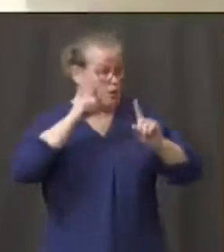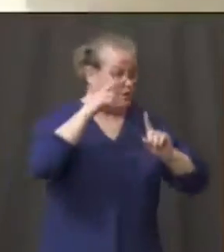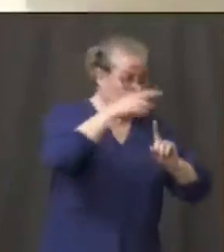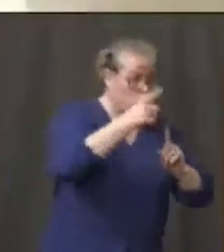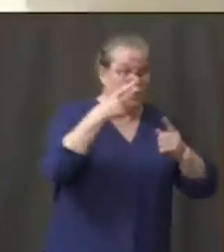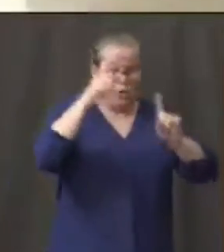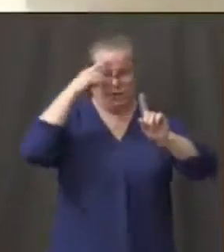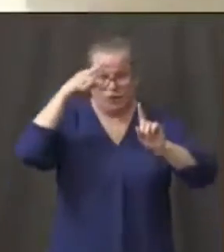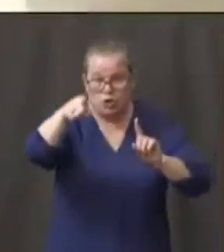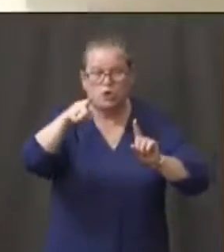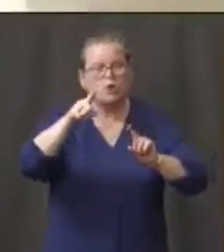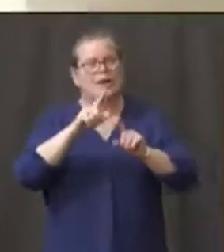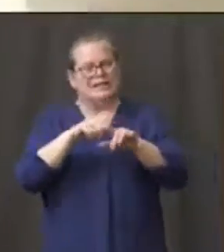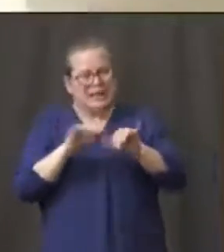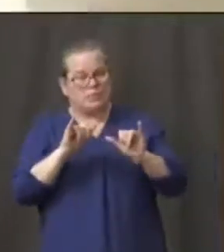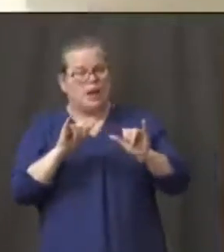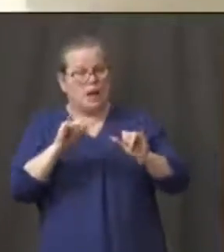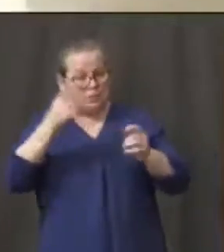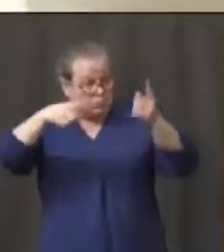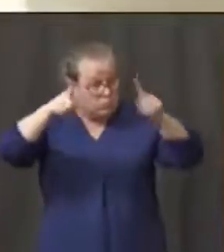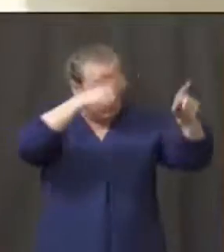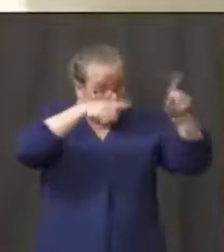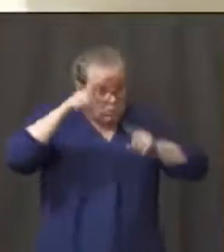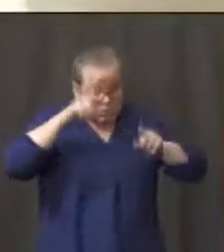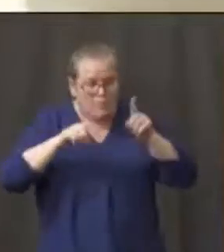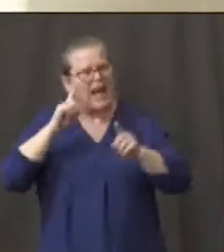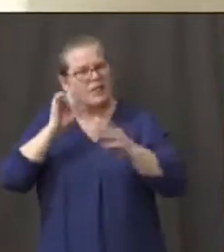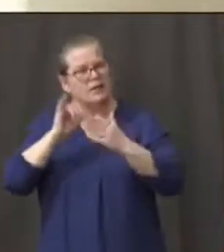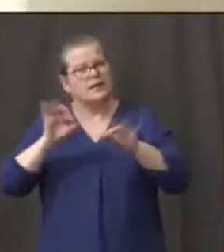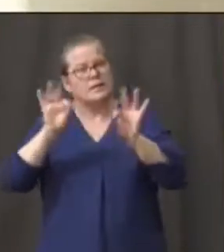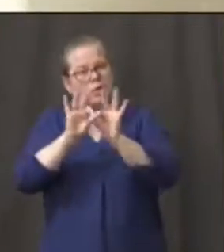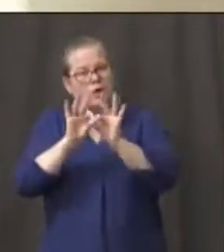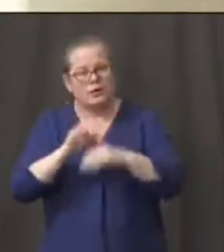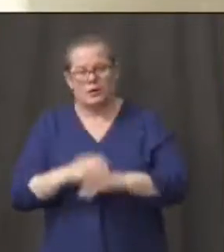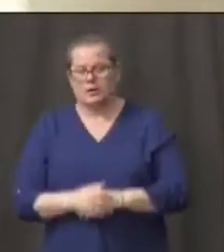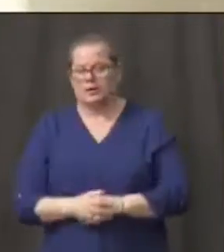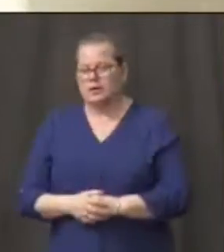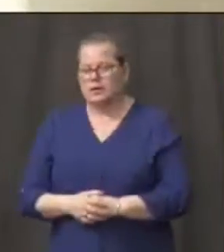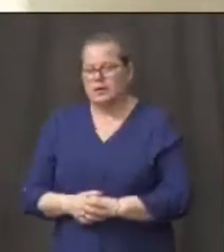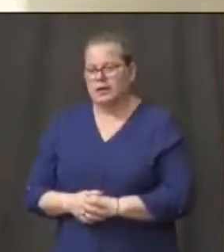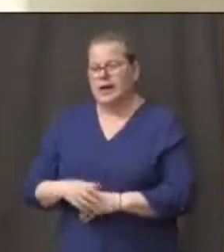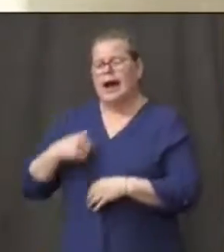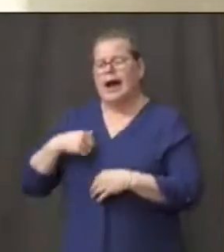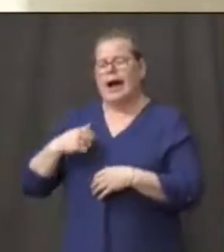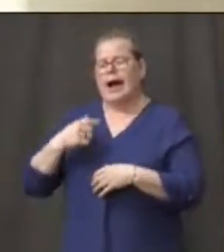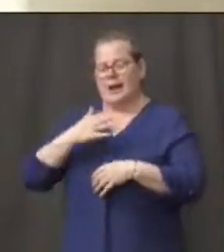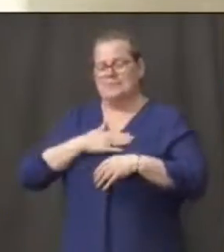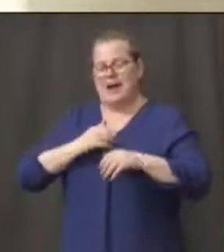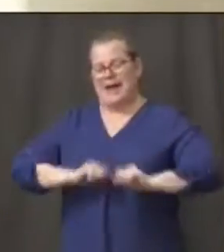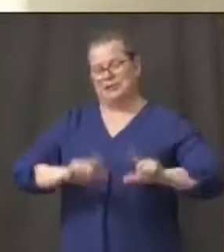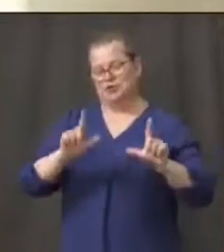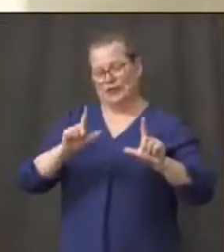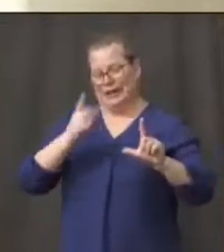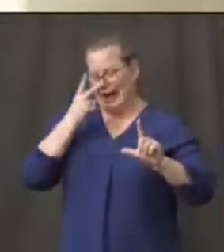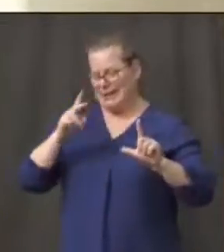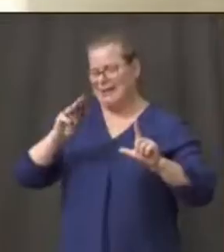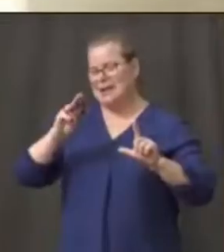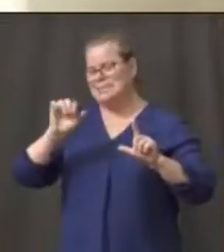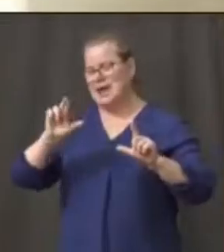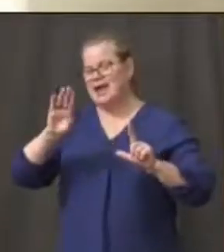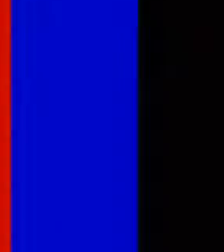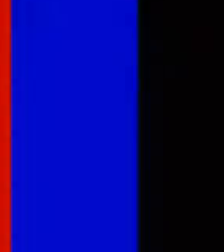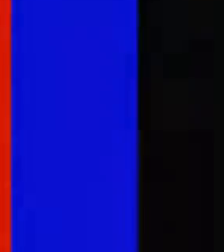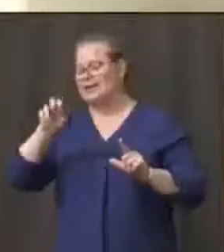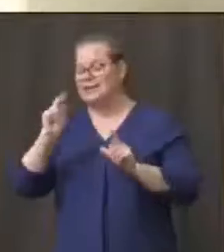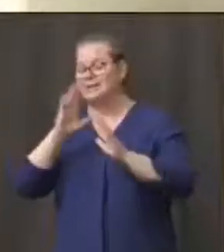Mayor Bowden, because I can see him on my screen, I can see him smiling at my questions. would the mayor care to